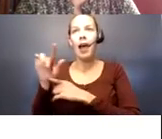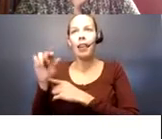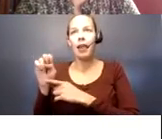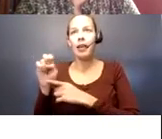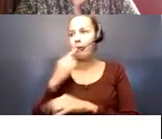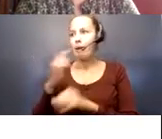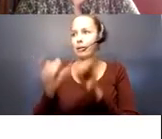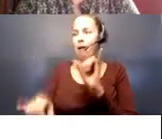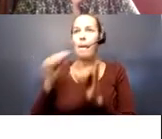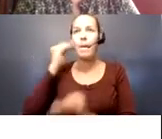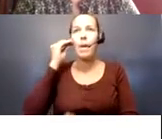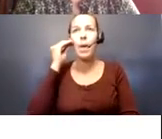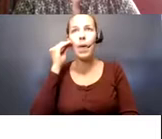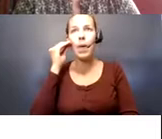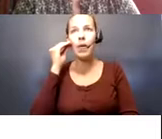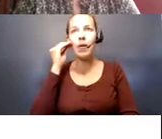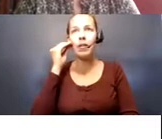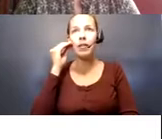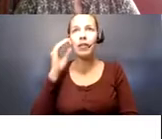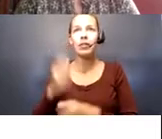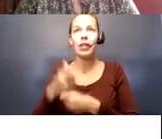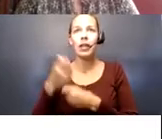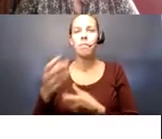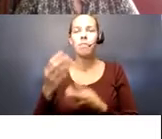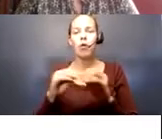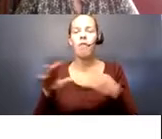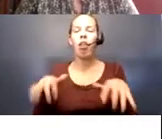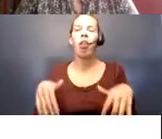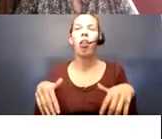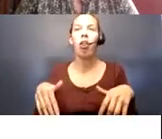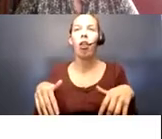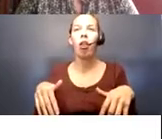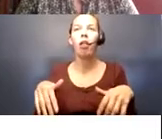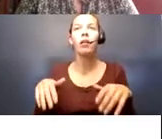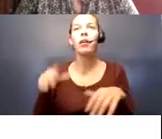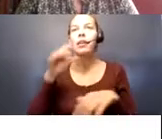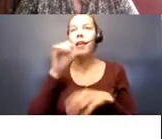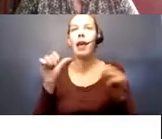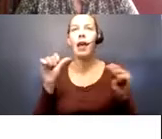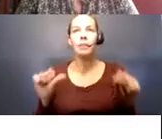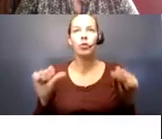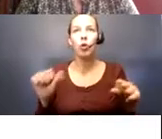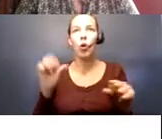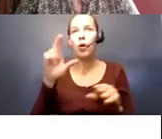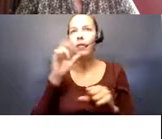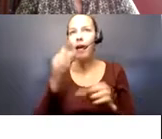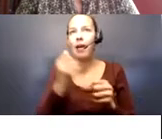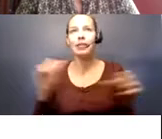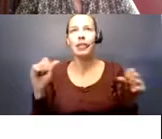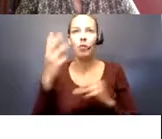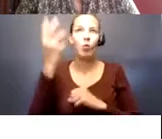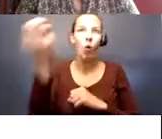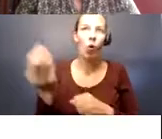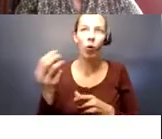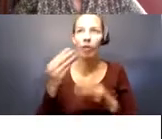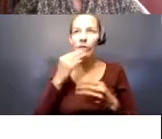which is taking them to an inactive state. So, they're no longer able to or it's not safe for them to go to the grocery